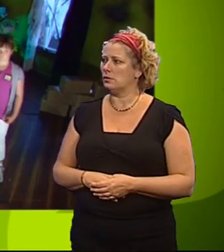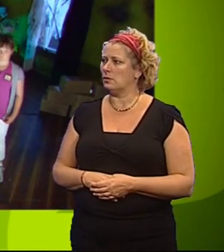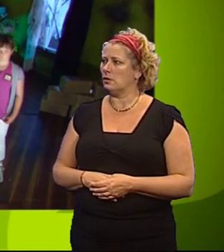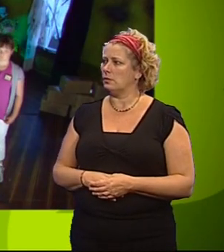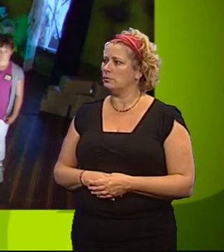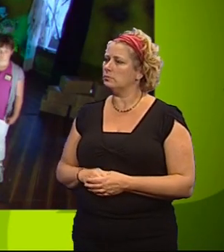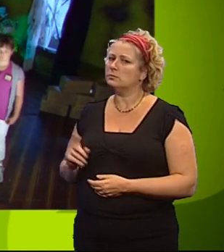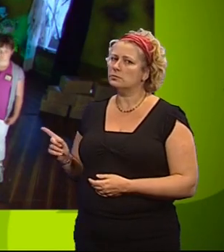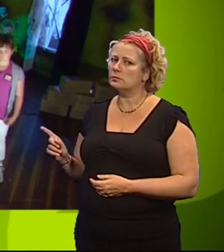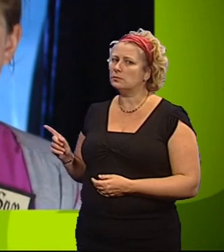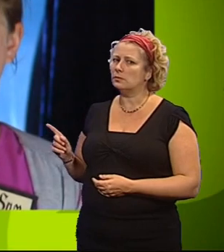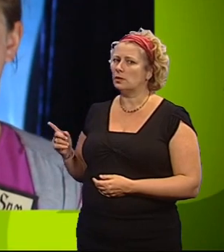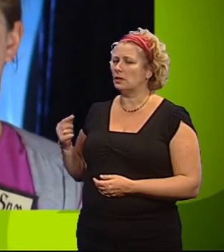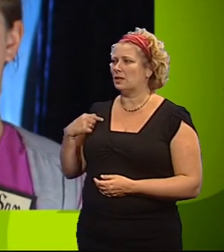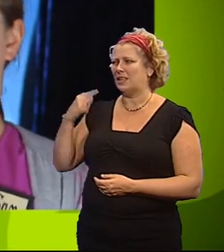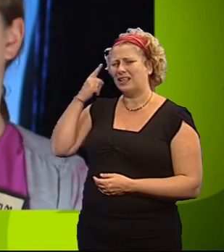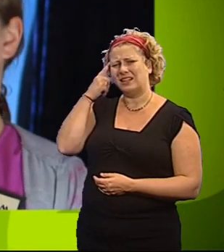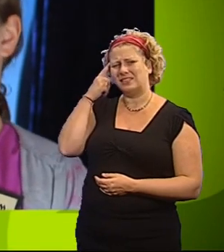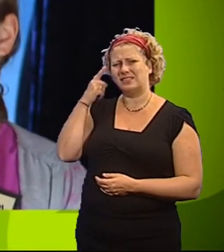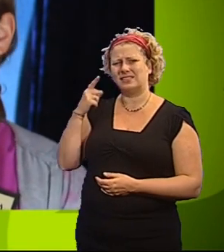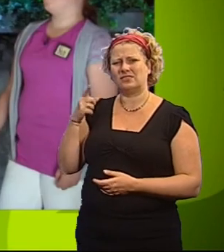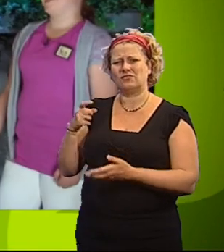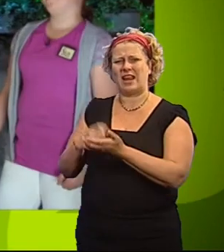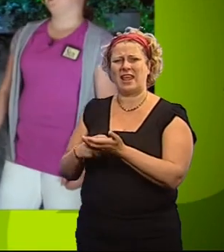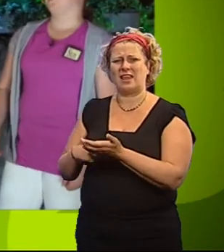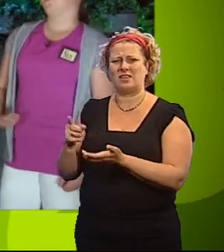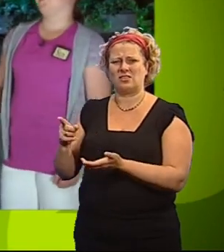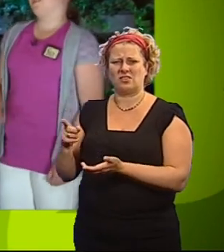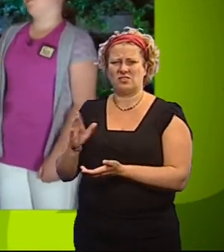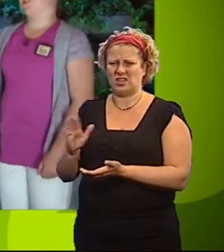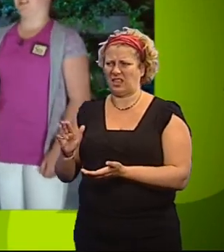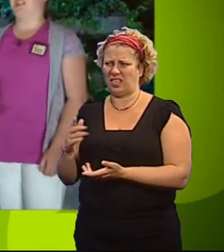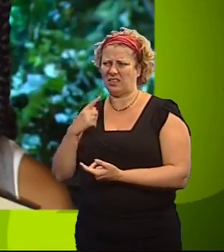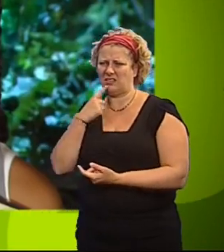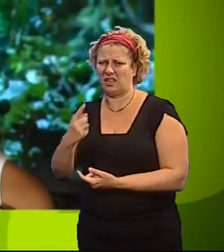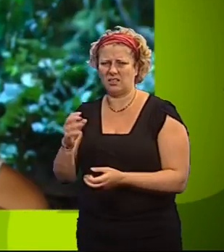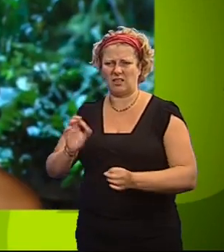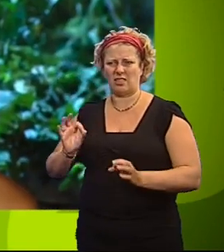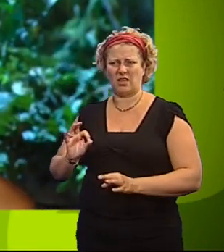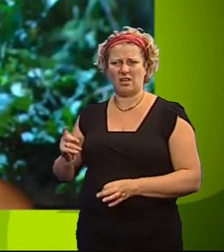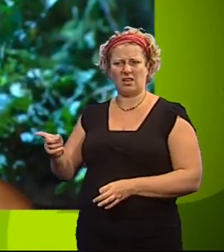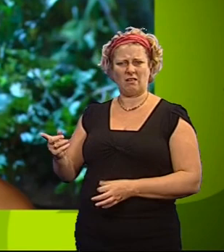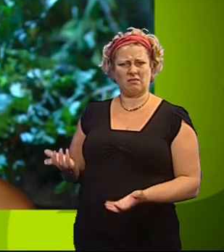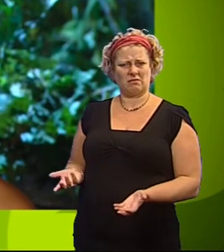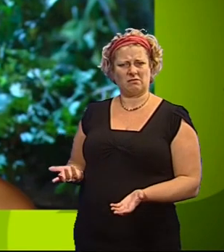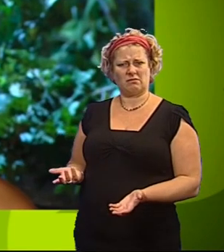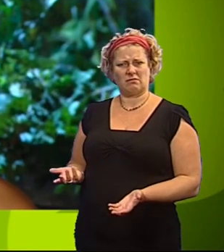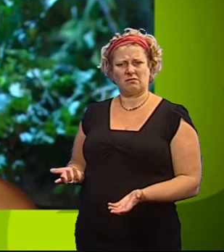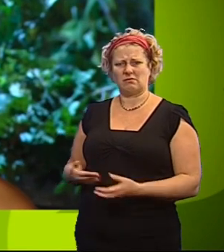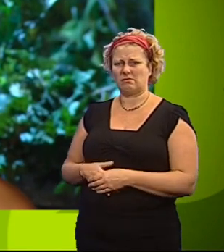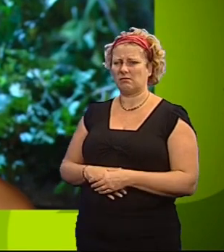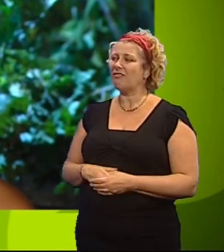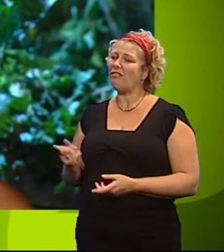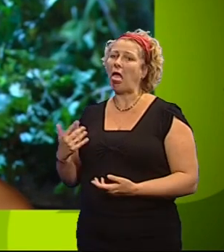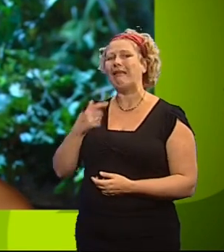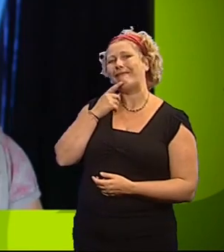Sam. I think the saboteur was Renee because she wasn't really putting in any discussion in our decisions. She was just